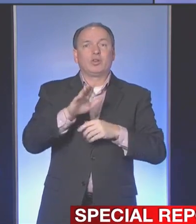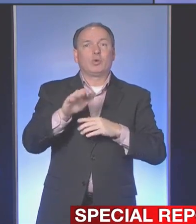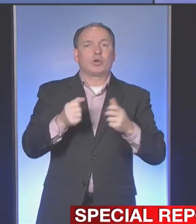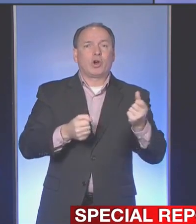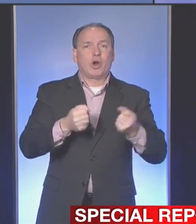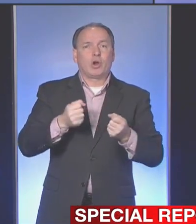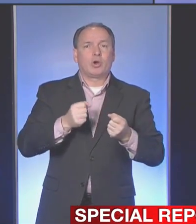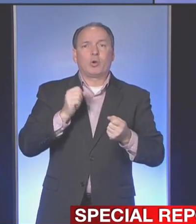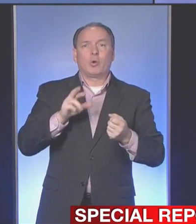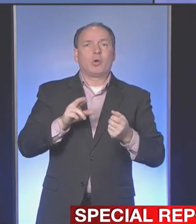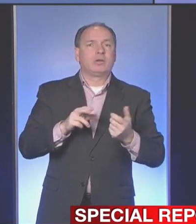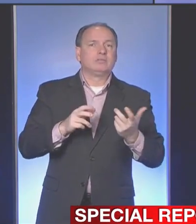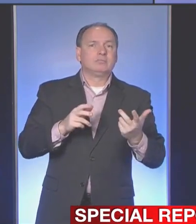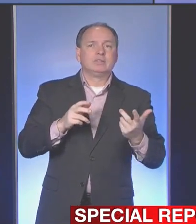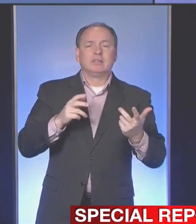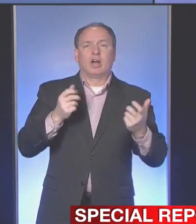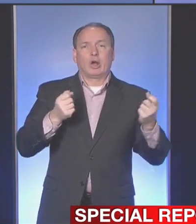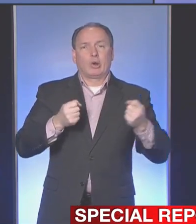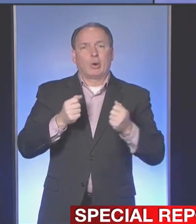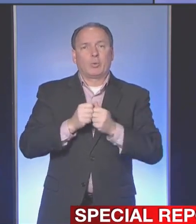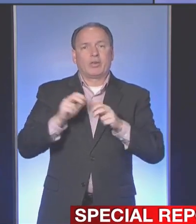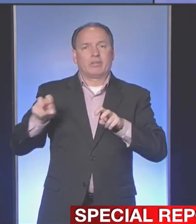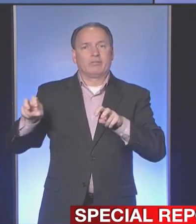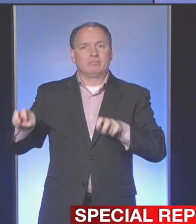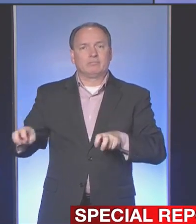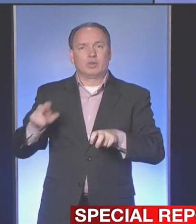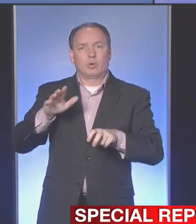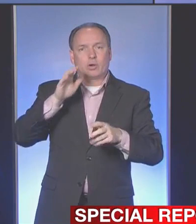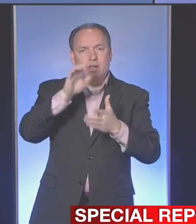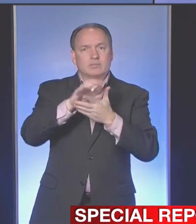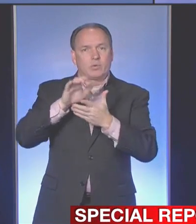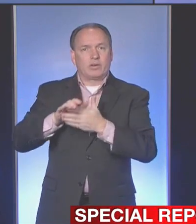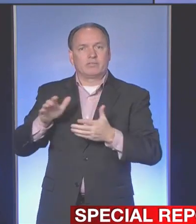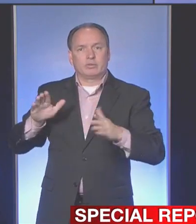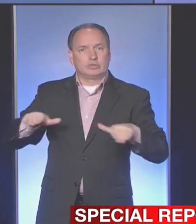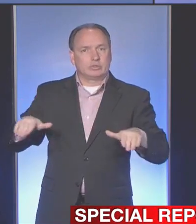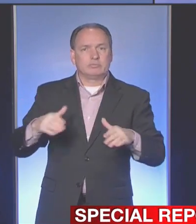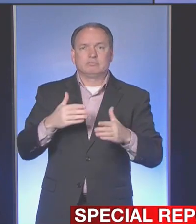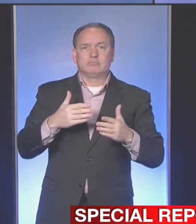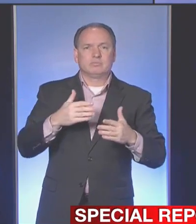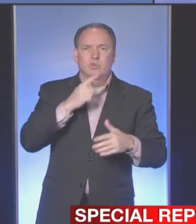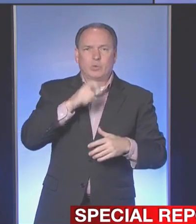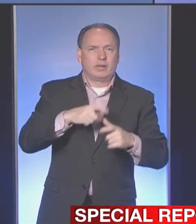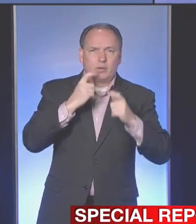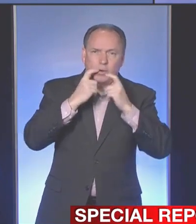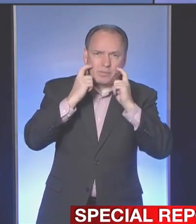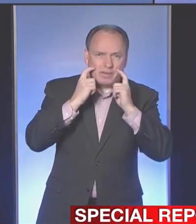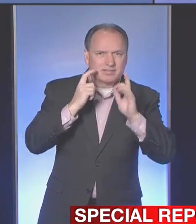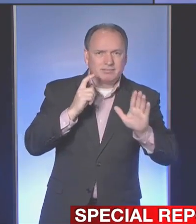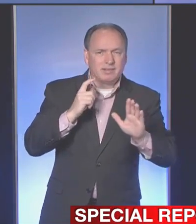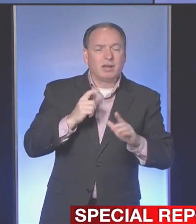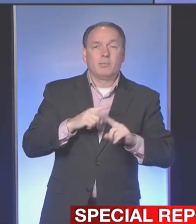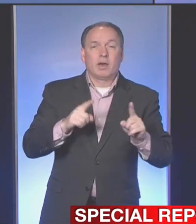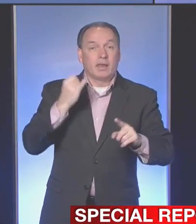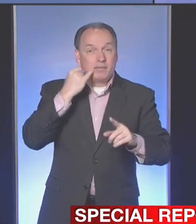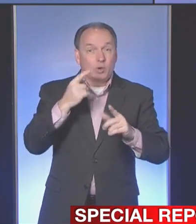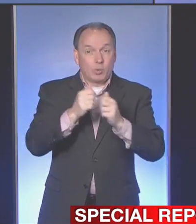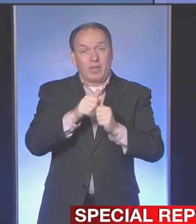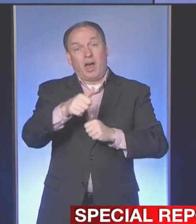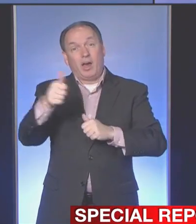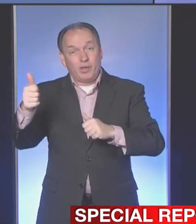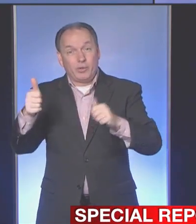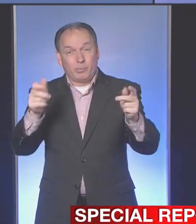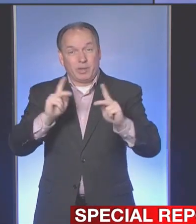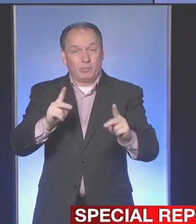or maybe just in a car with your spouse or children that you live with, you don't need to wear a mask. But if you are with other people,